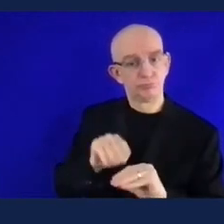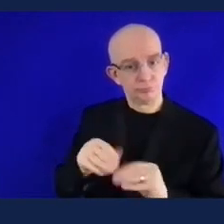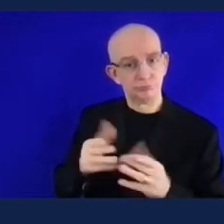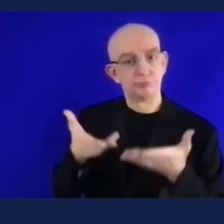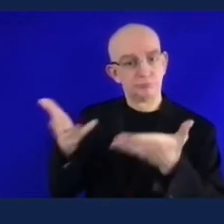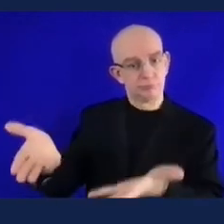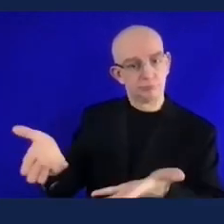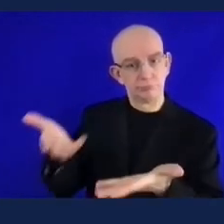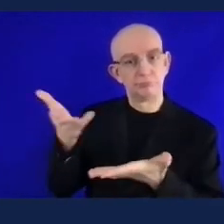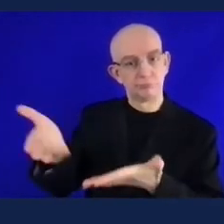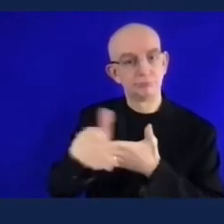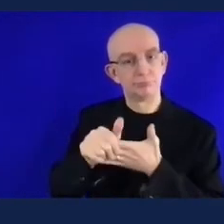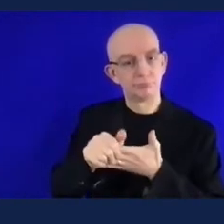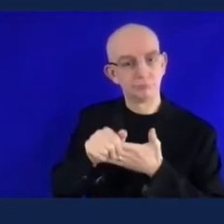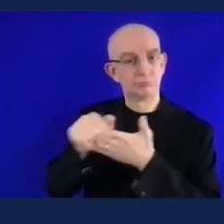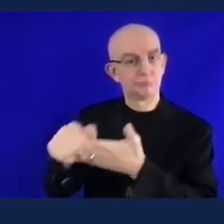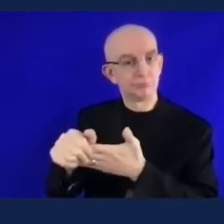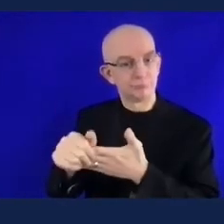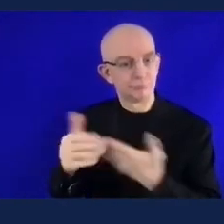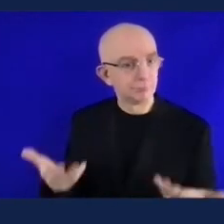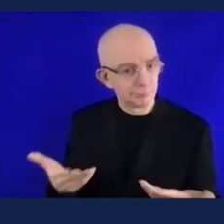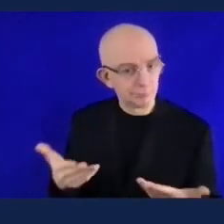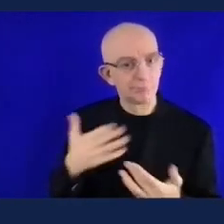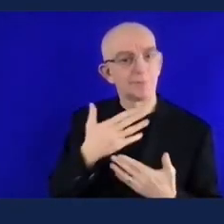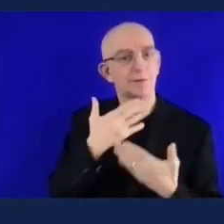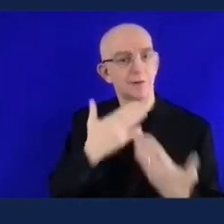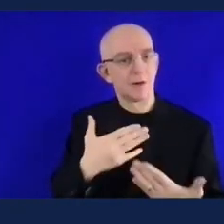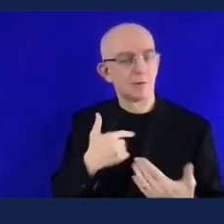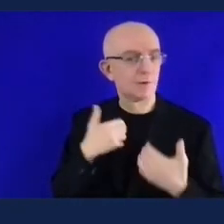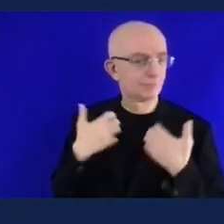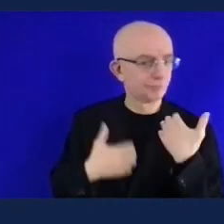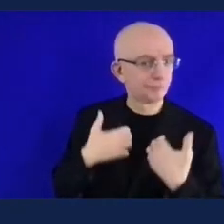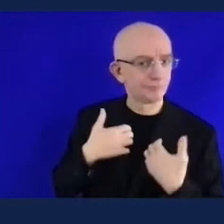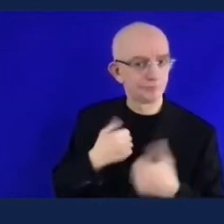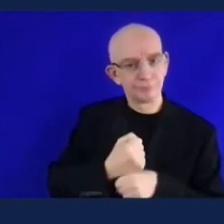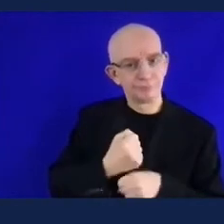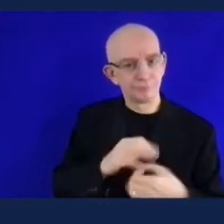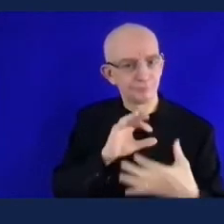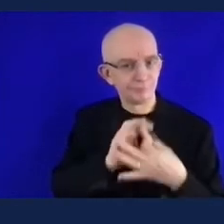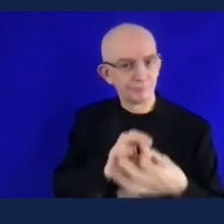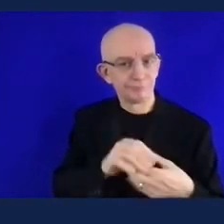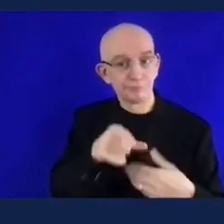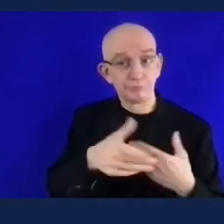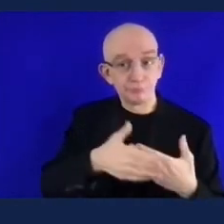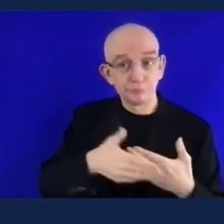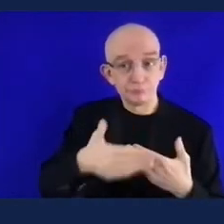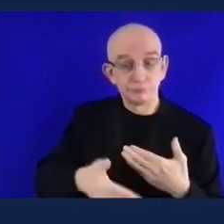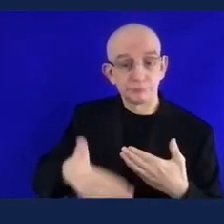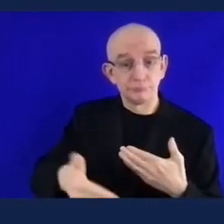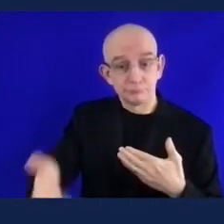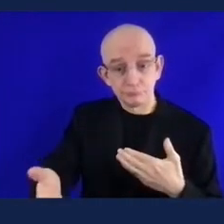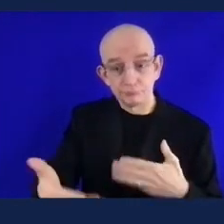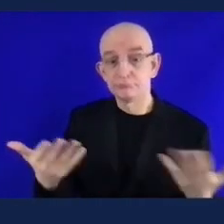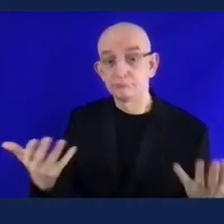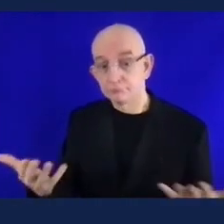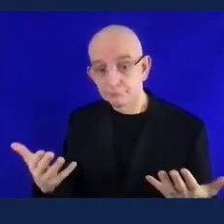discussions coming up so go back to the lobby and make sure you join them thank you for having us today